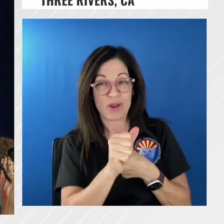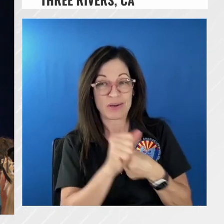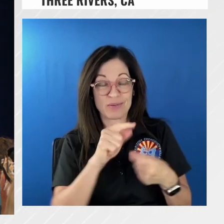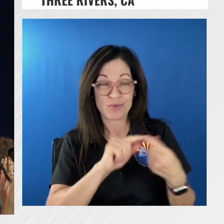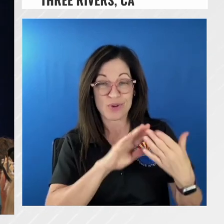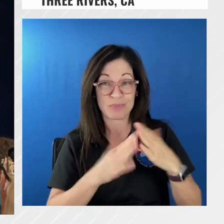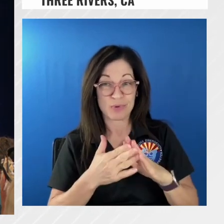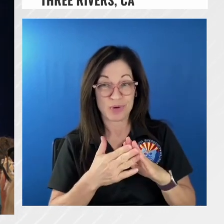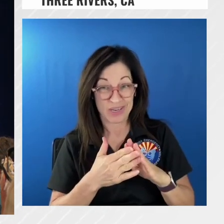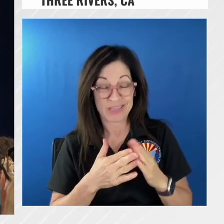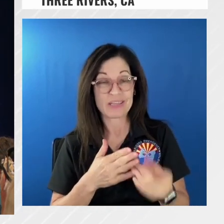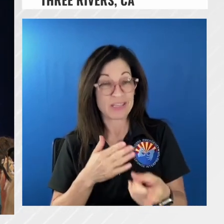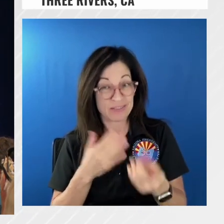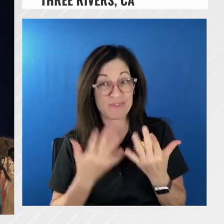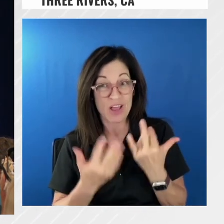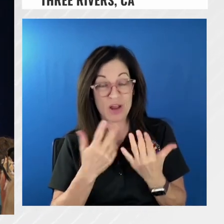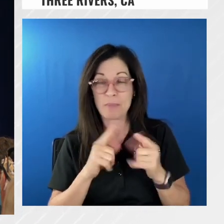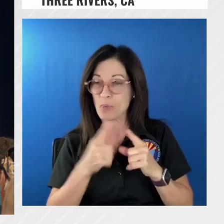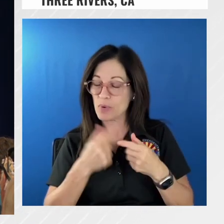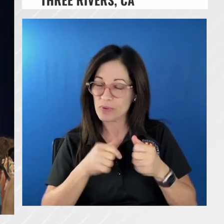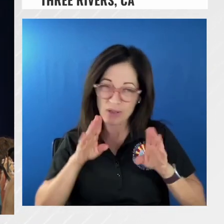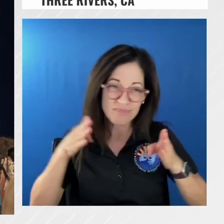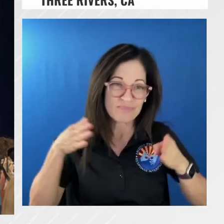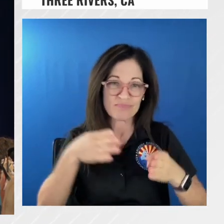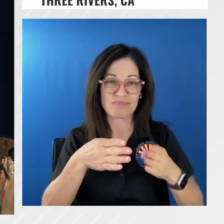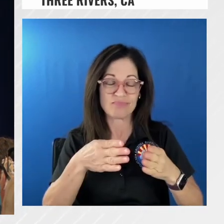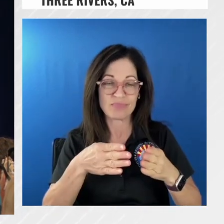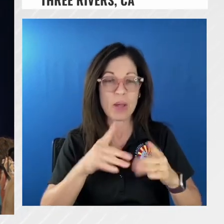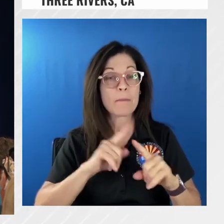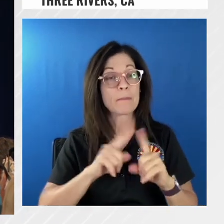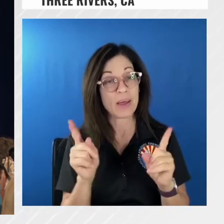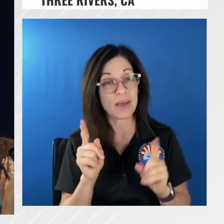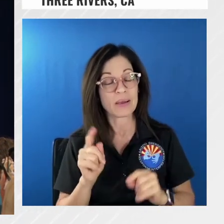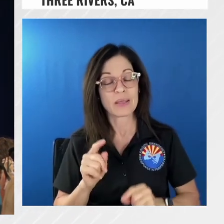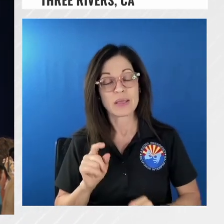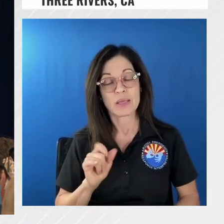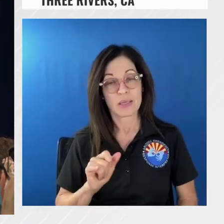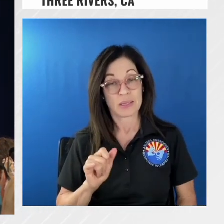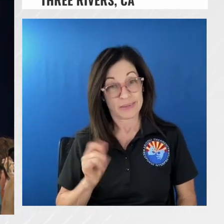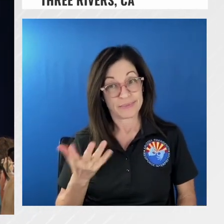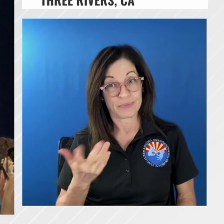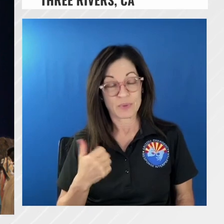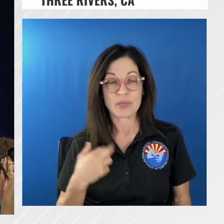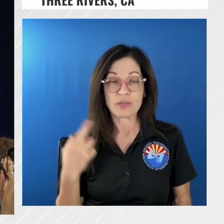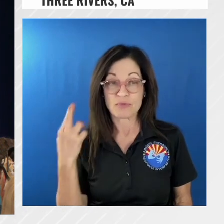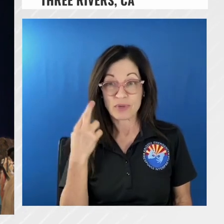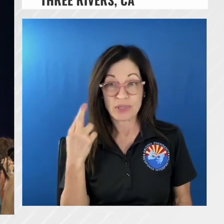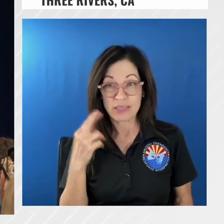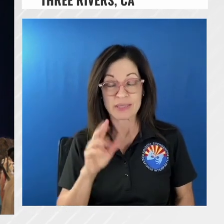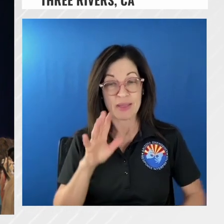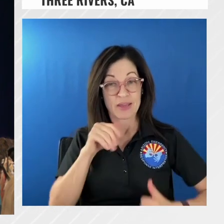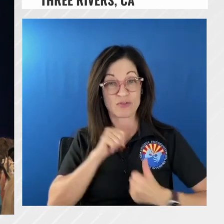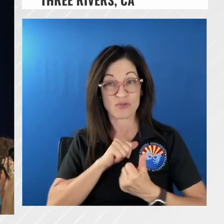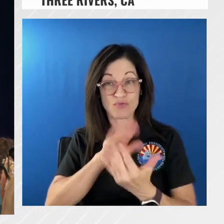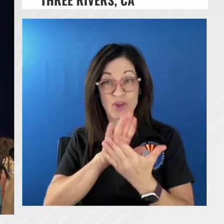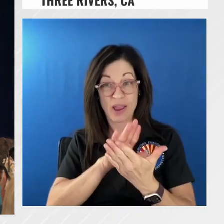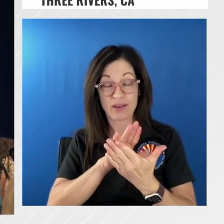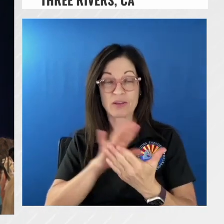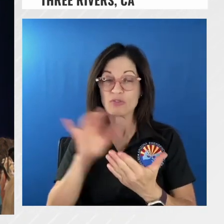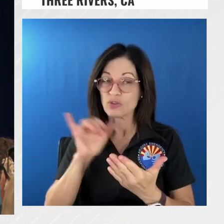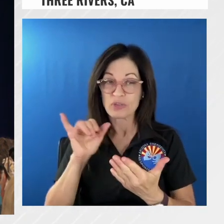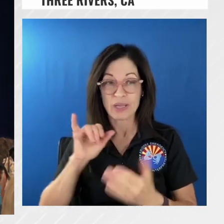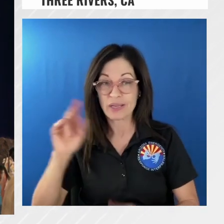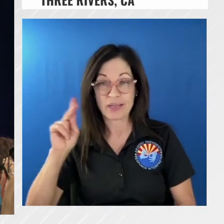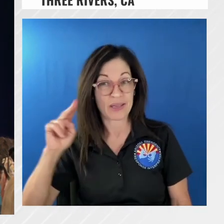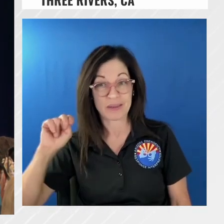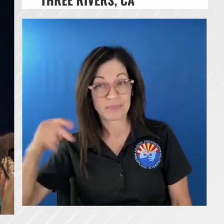really hit it really hard but when we recognized that direct attack just like in kmp is